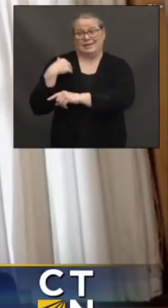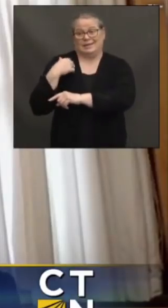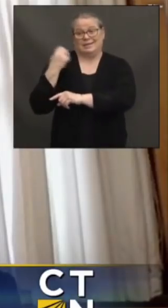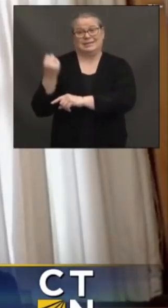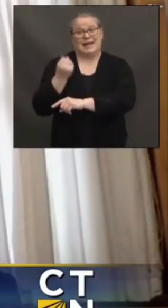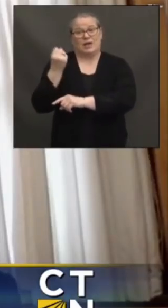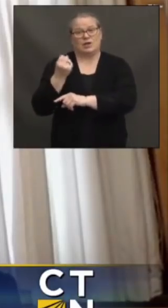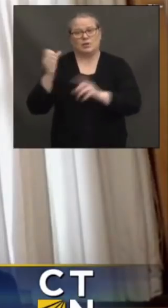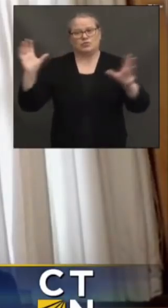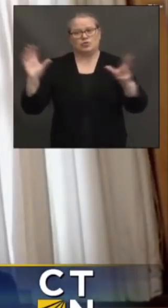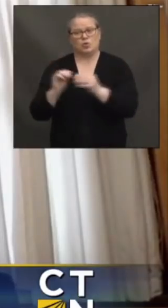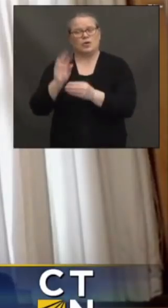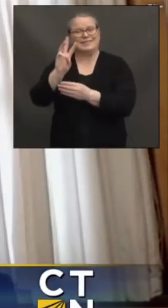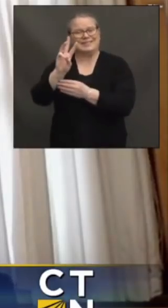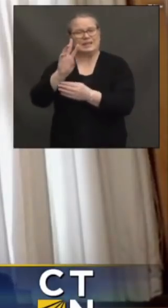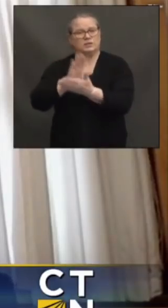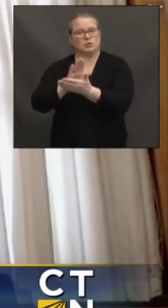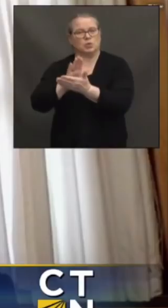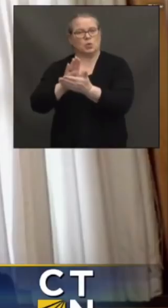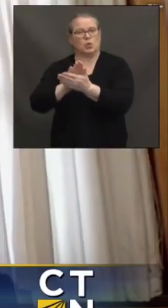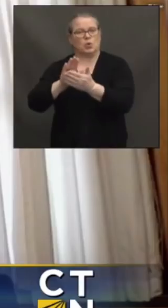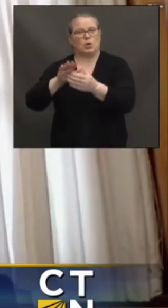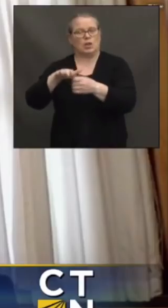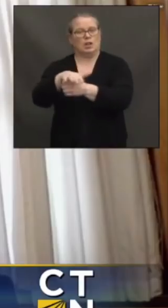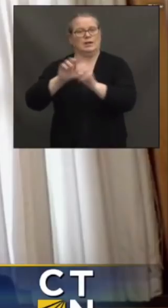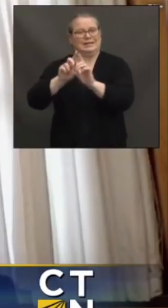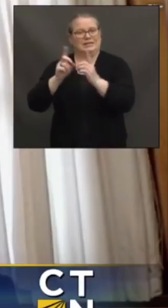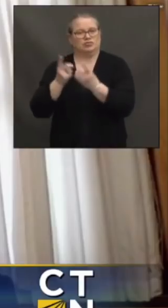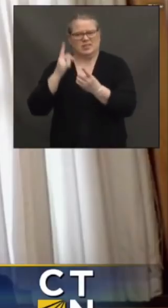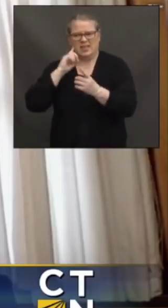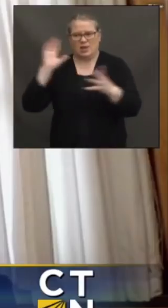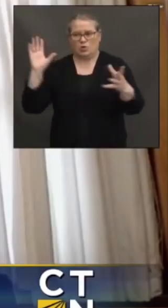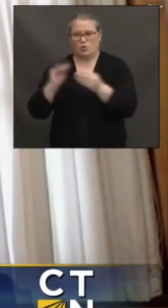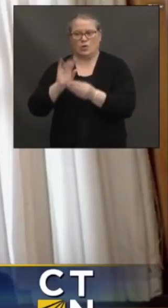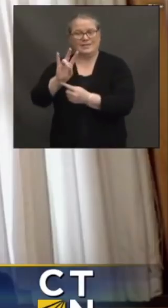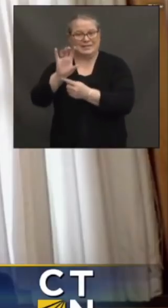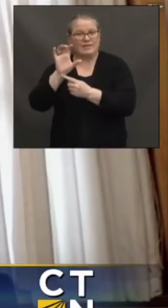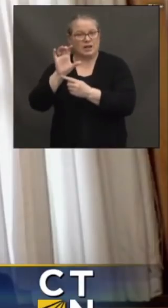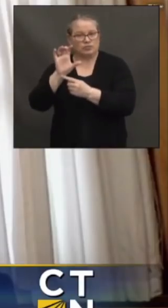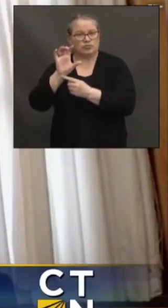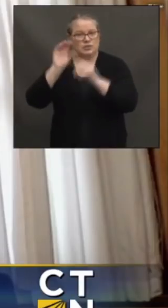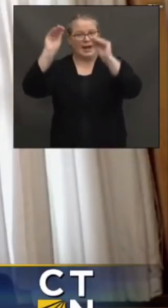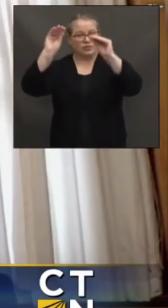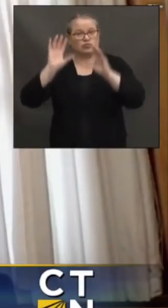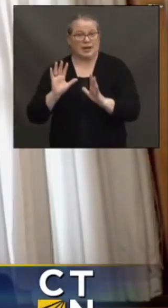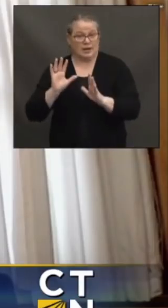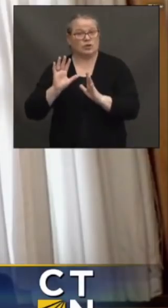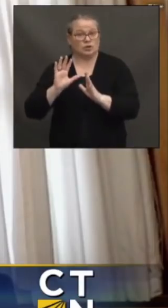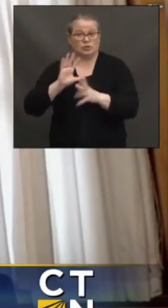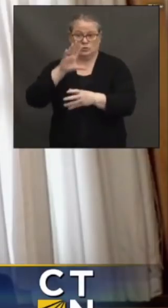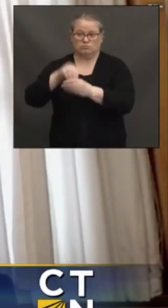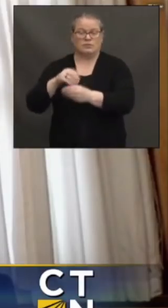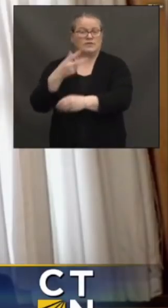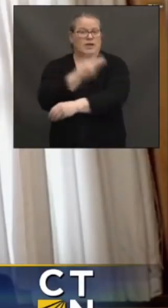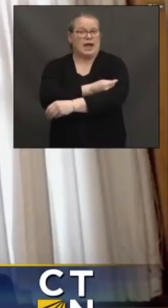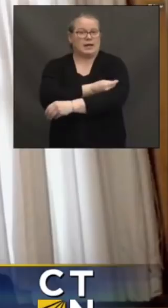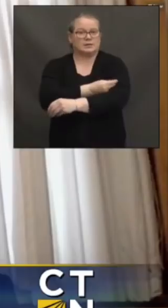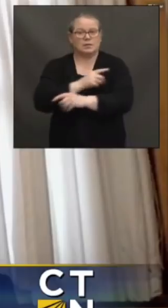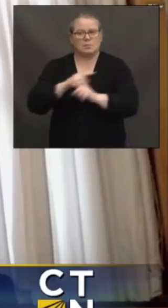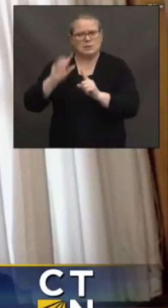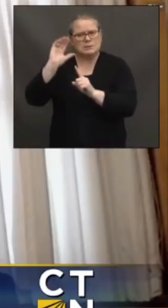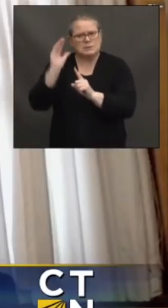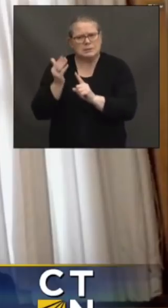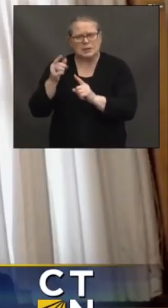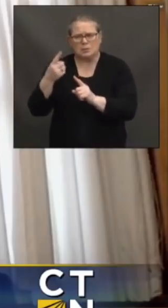school districts that participated there. I think 700 educators were vaccinated. It seems like only Colchester had, you know,